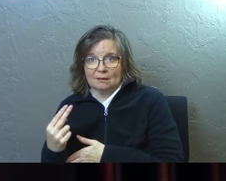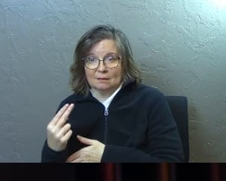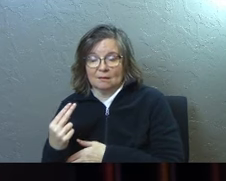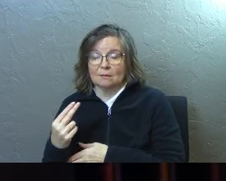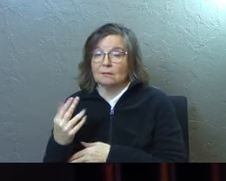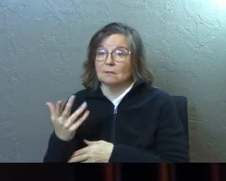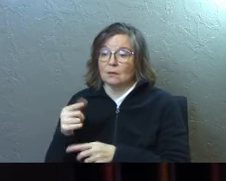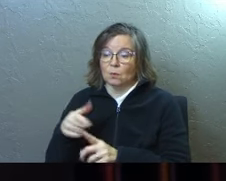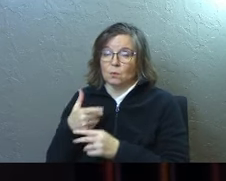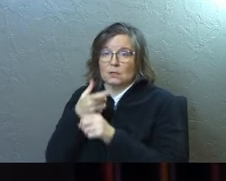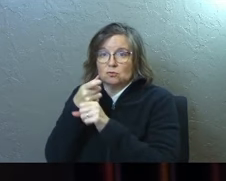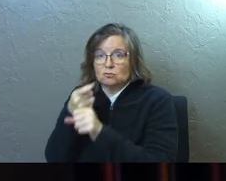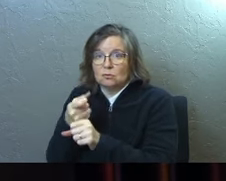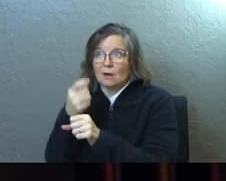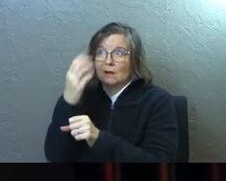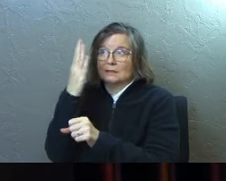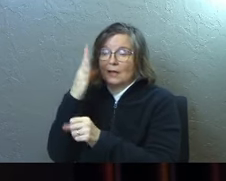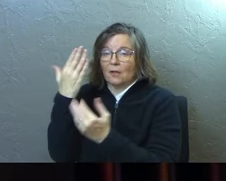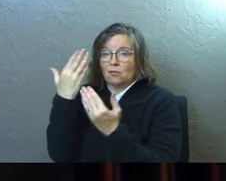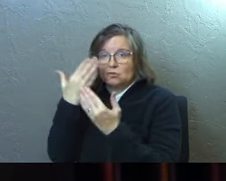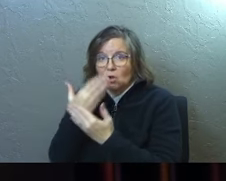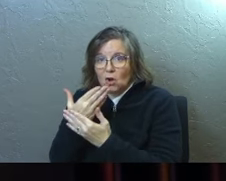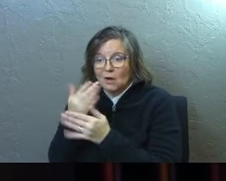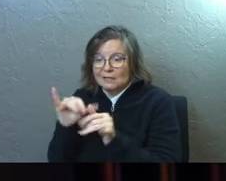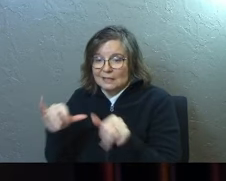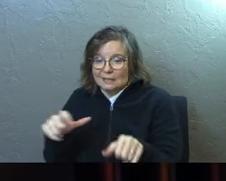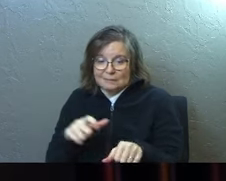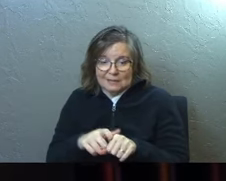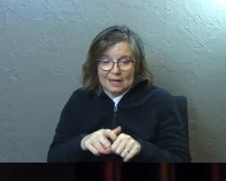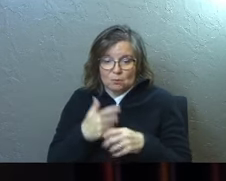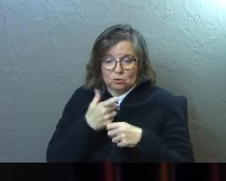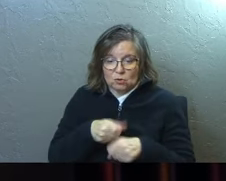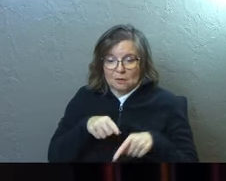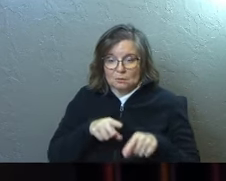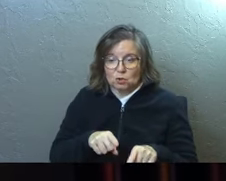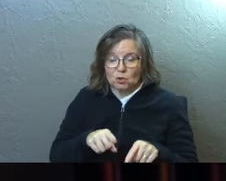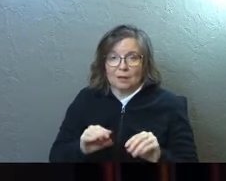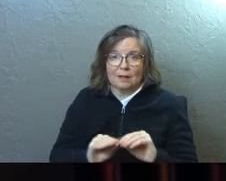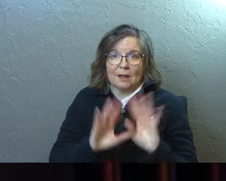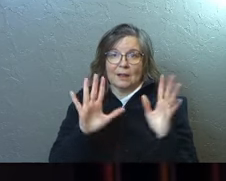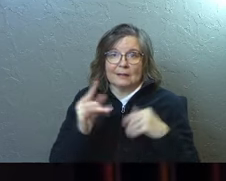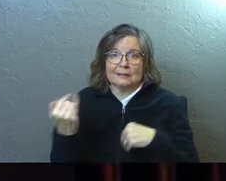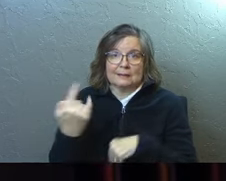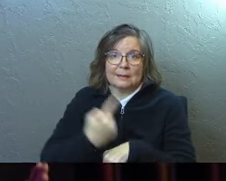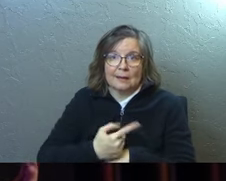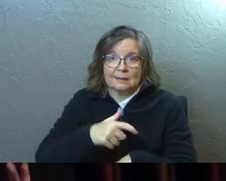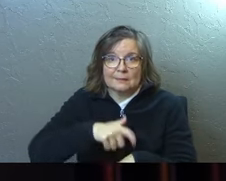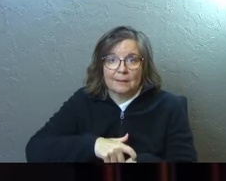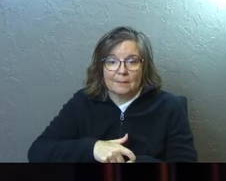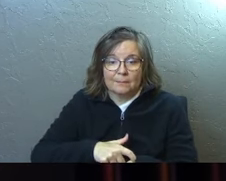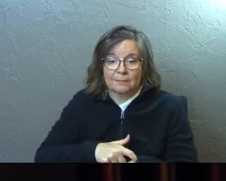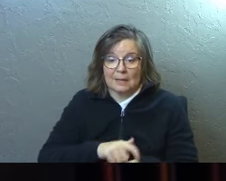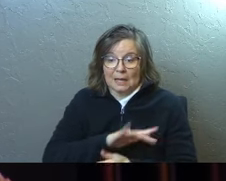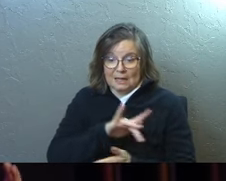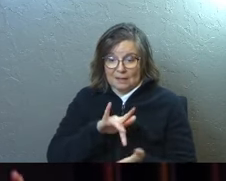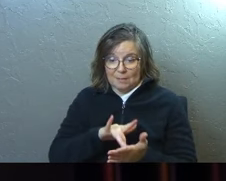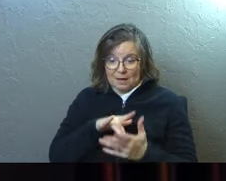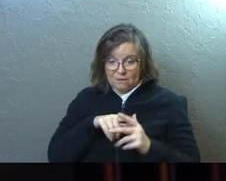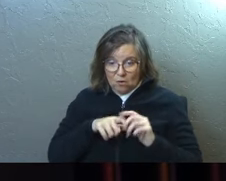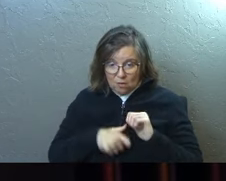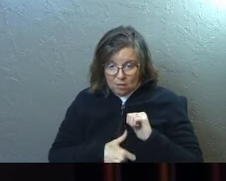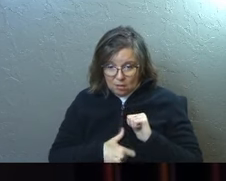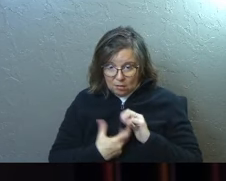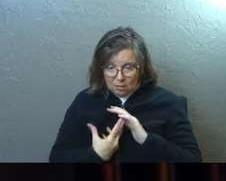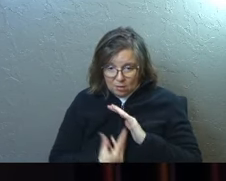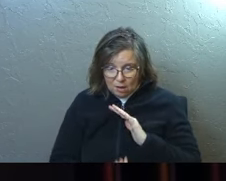The faith is we trust God in the dark, just like we trusted him in the daytime. And in the midst of our loss, it feels like